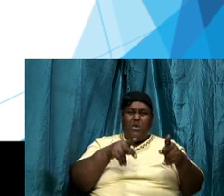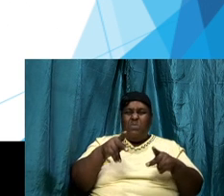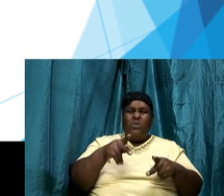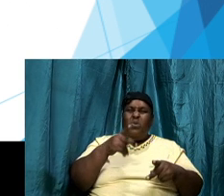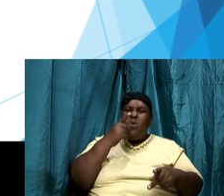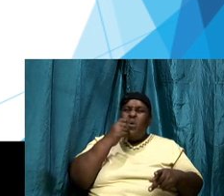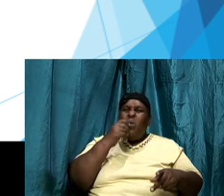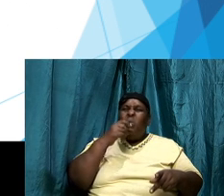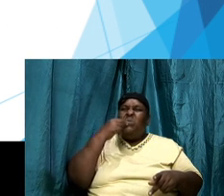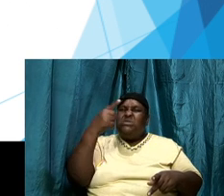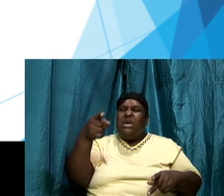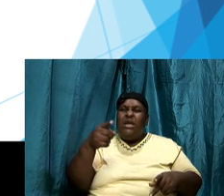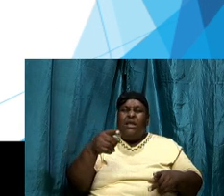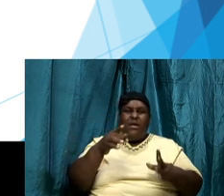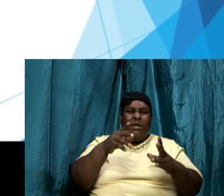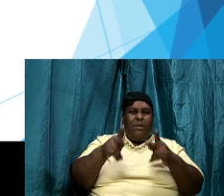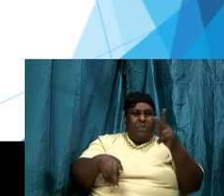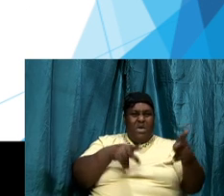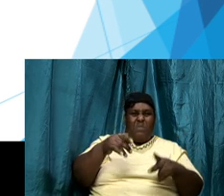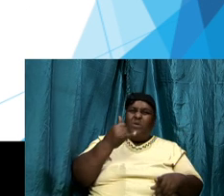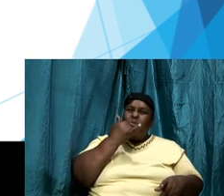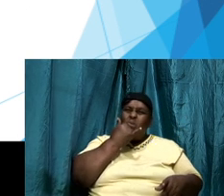impression that you can live